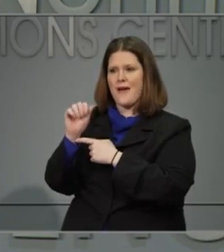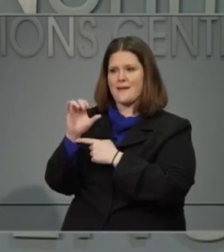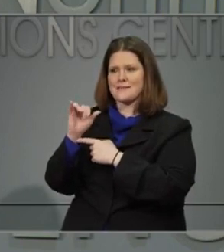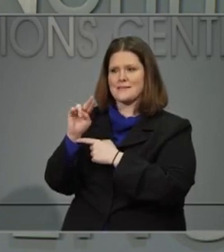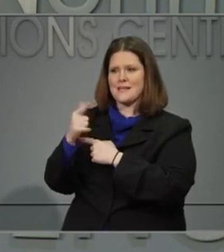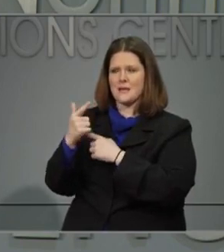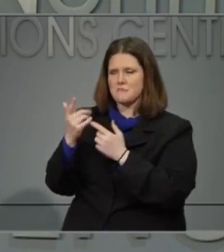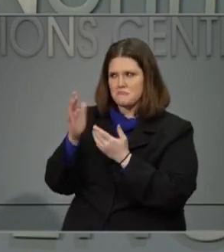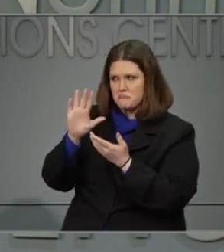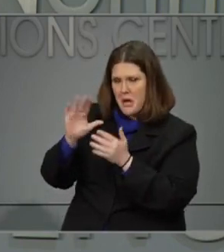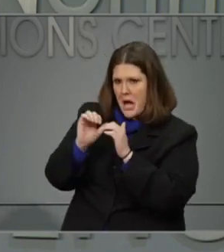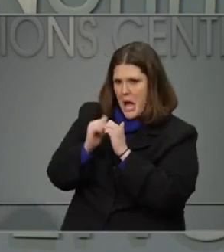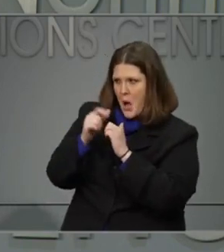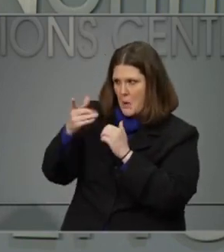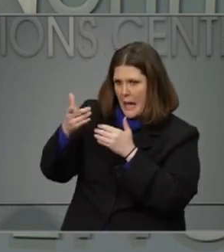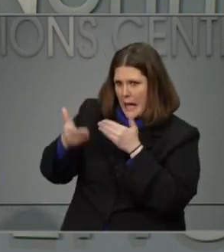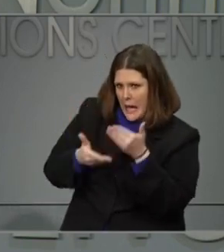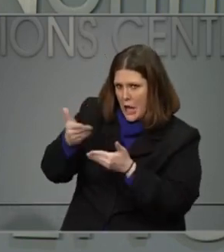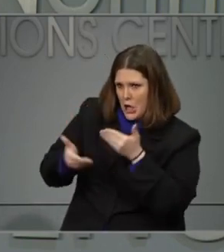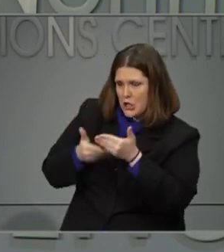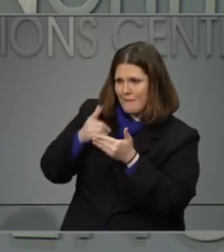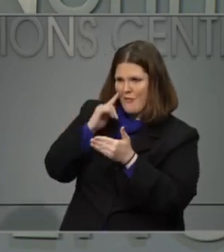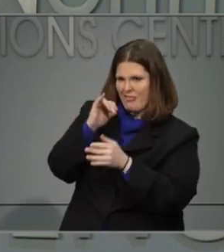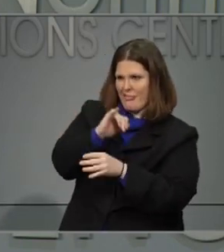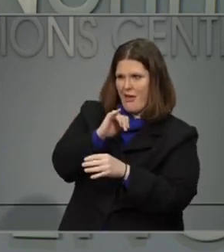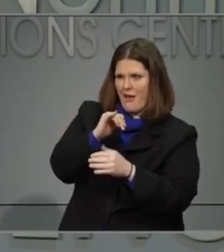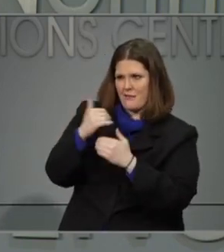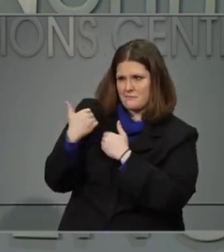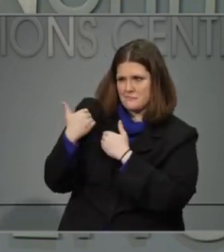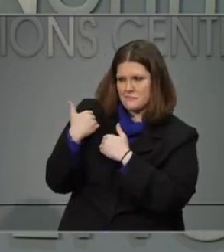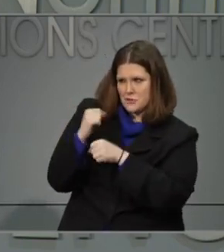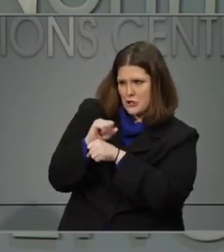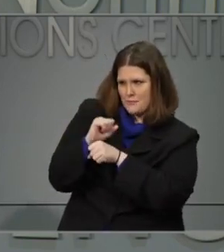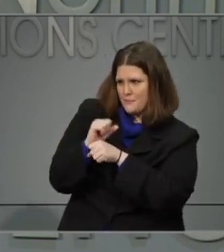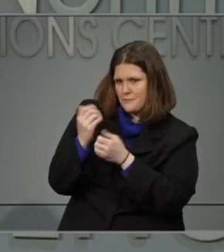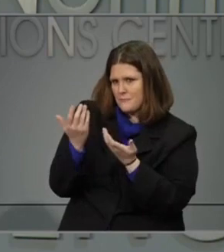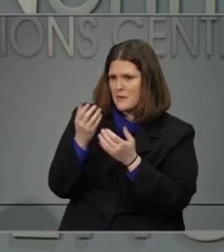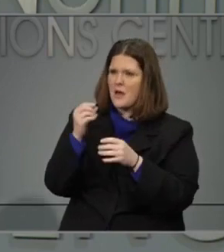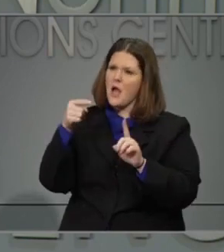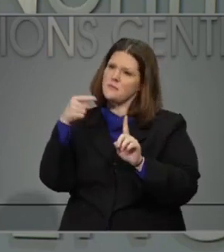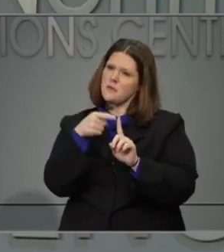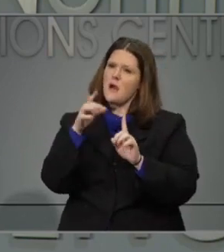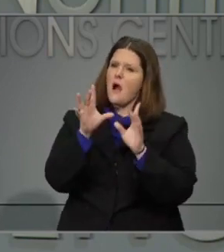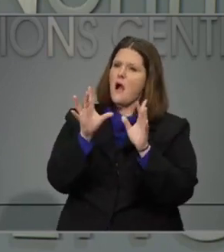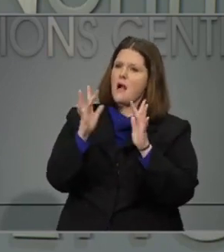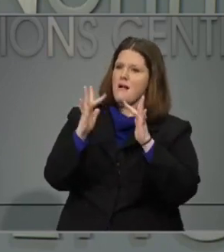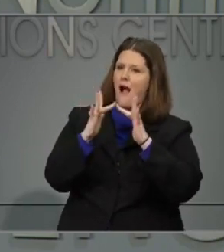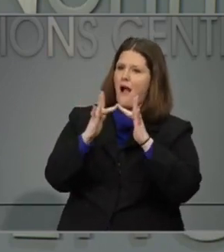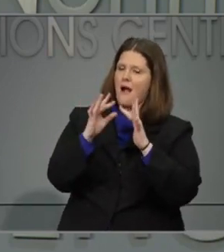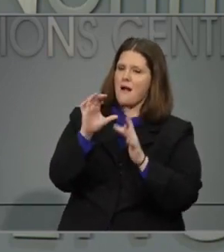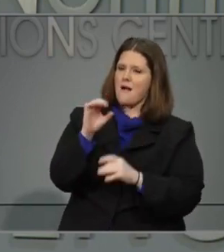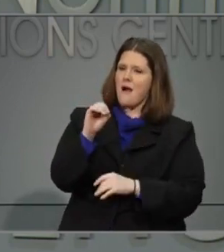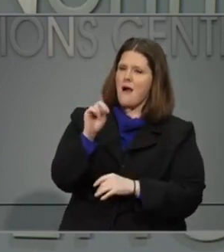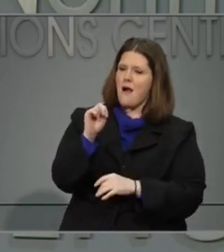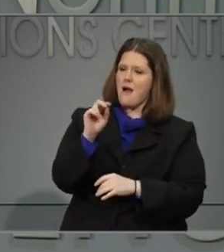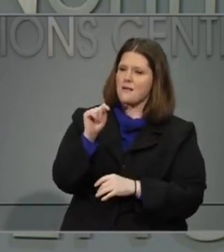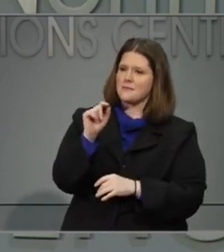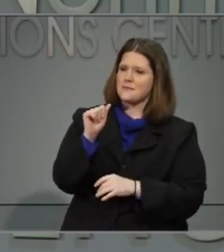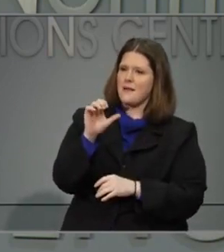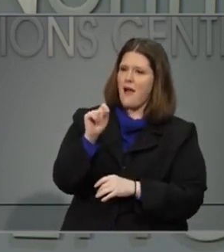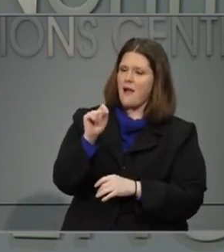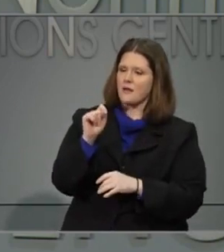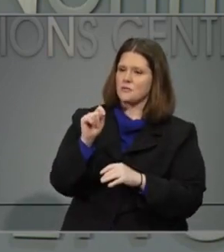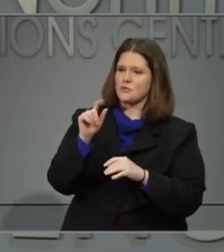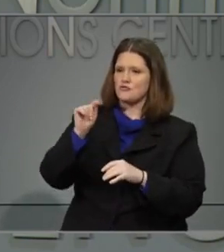and is basically with the contact tracing, how do we use these people